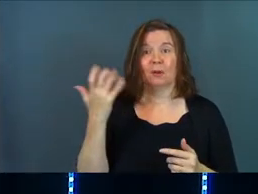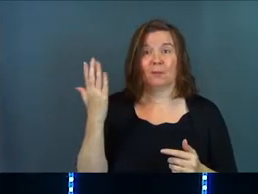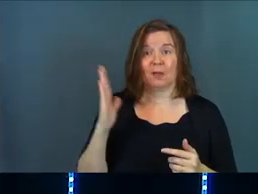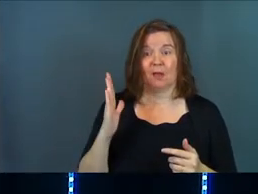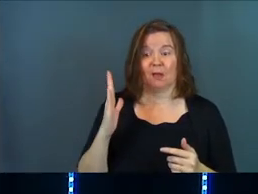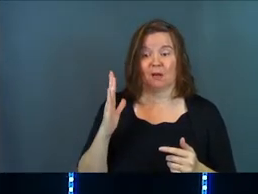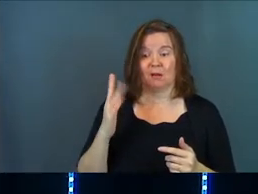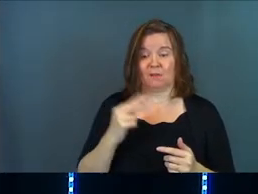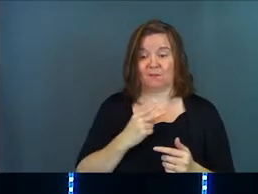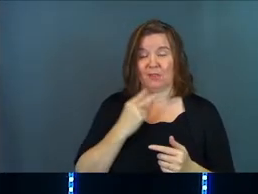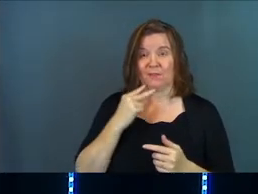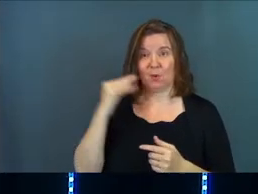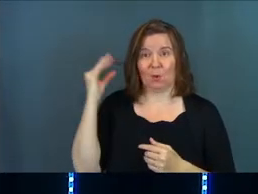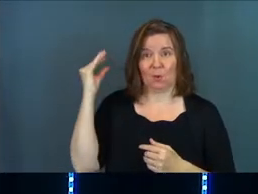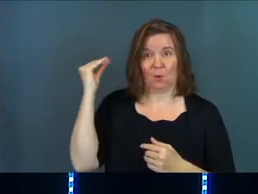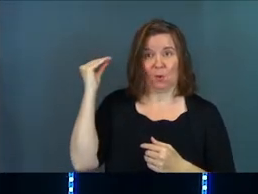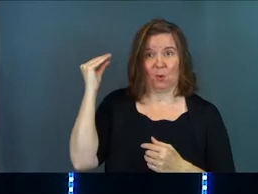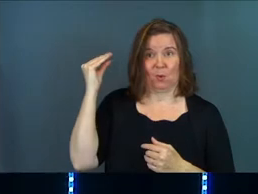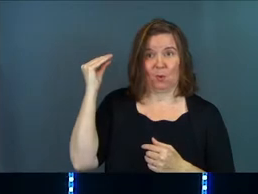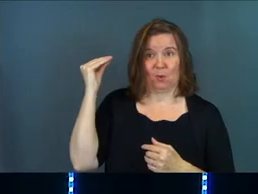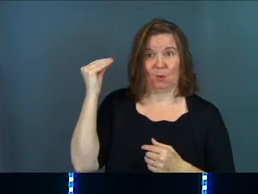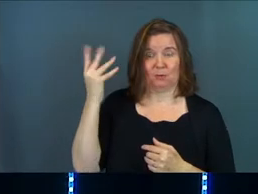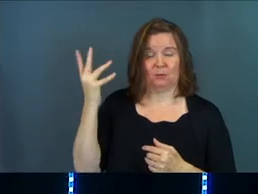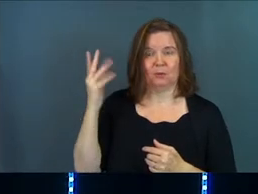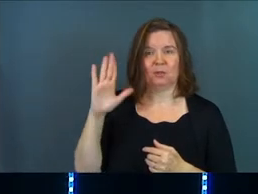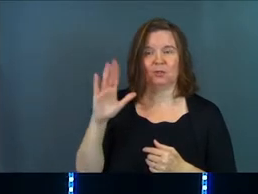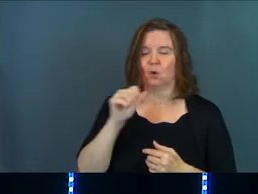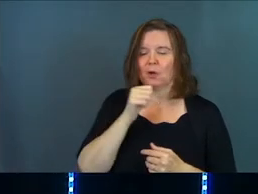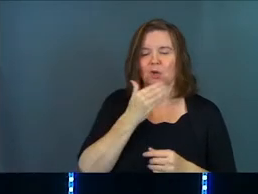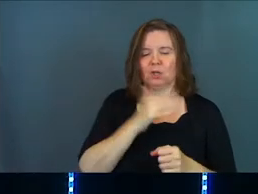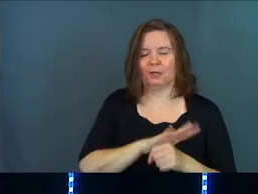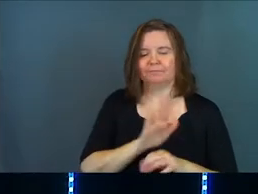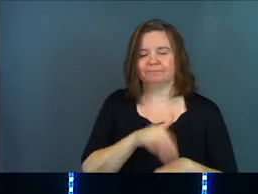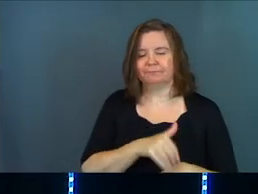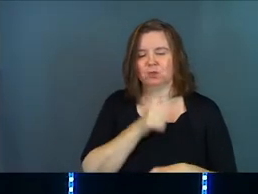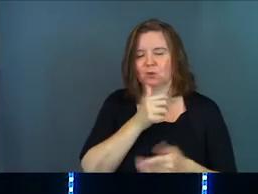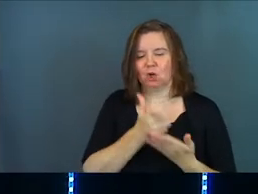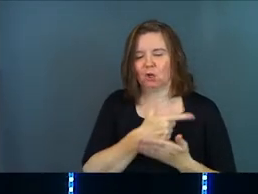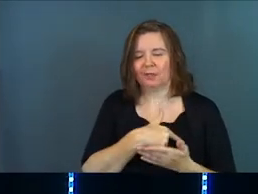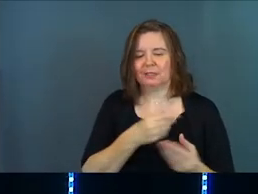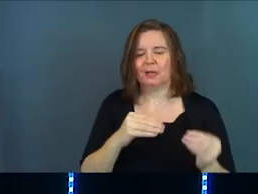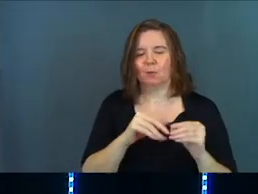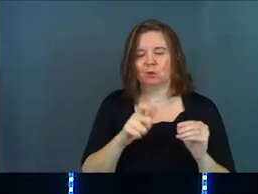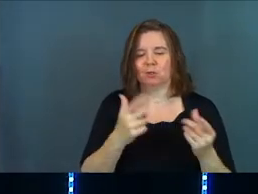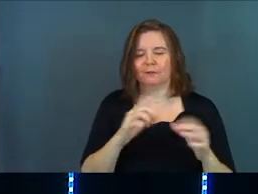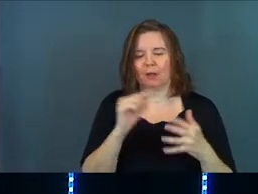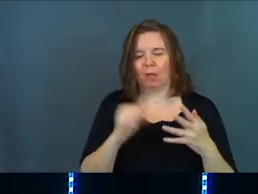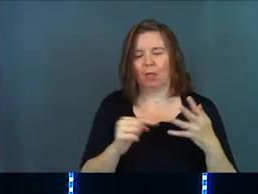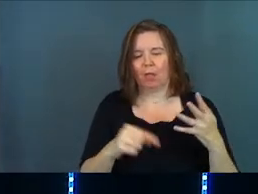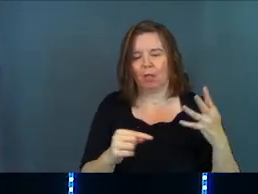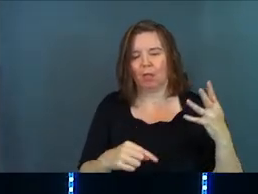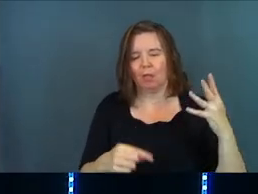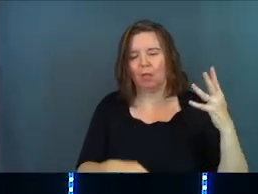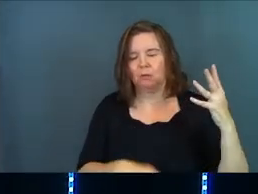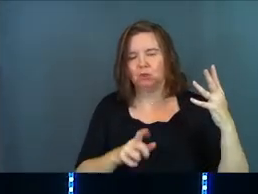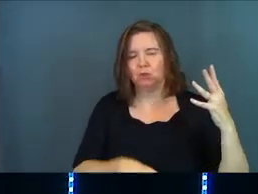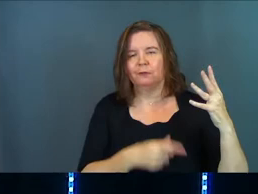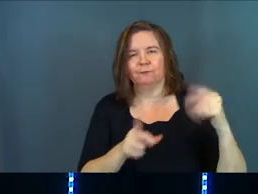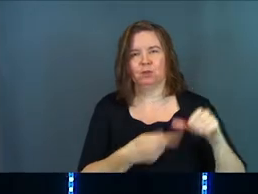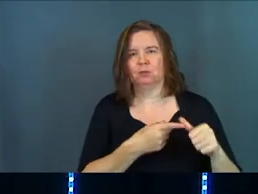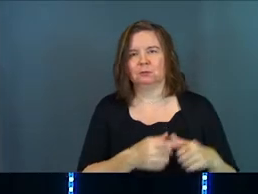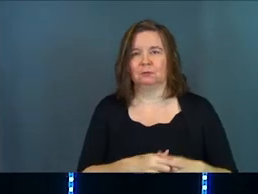God, from that voice in your head, all you hear back is you're not good enough. You've not earned this. There's more that you should have done. There's more that you should have done.